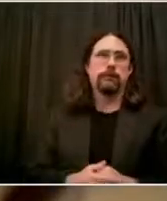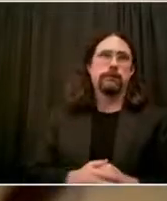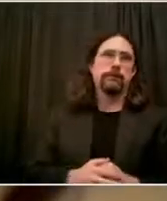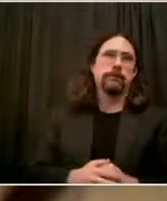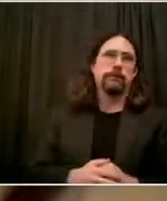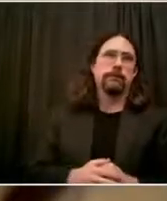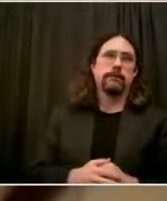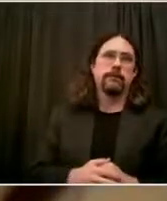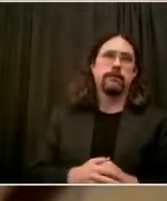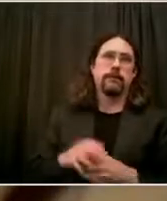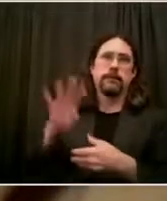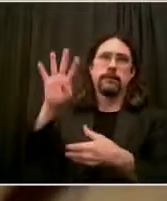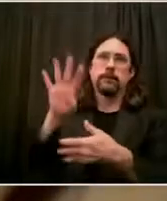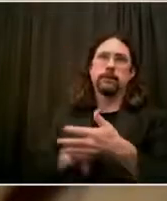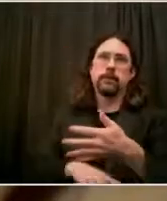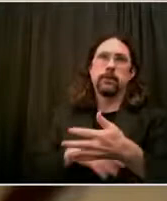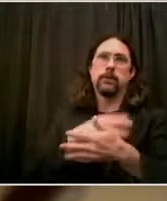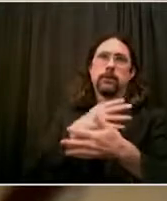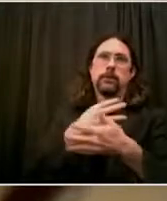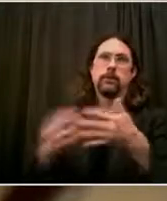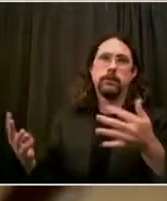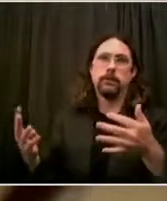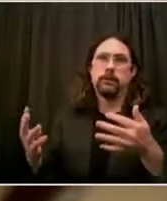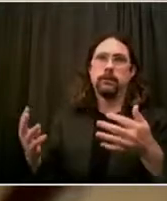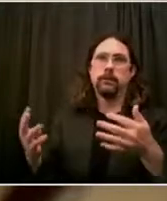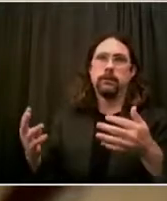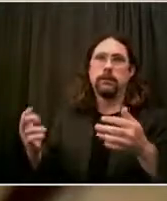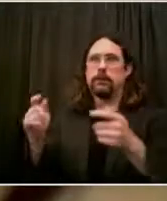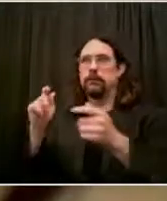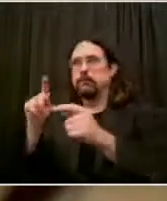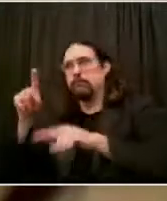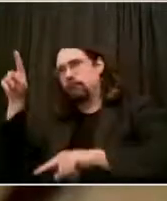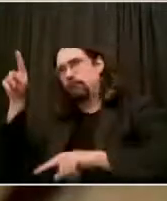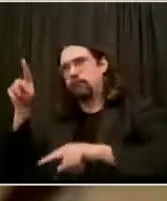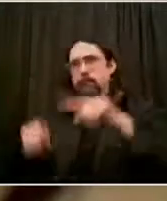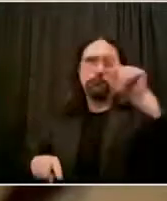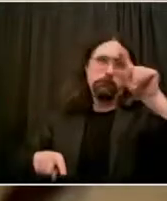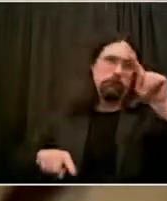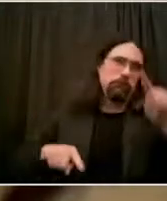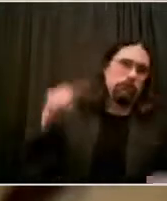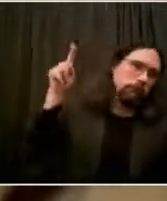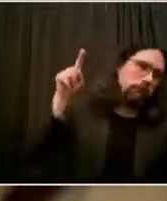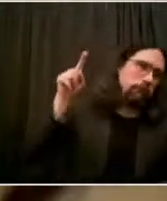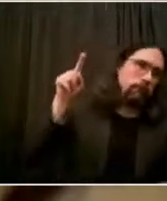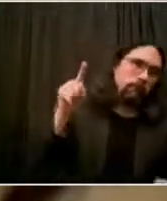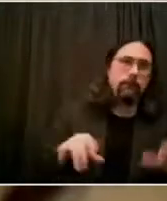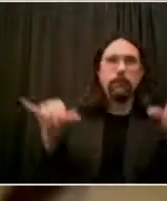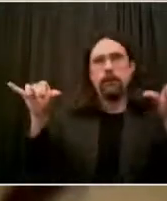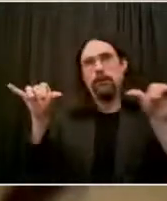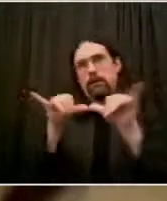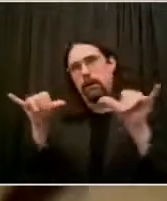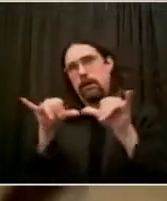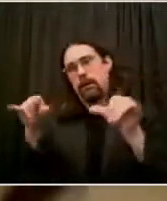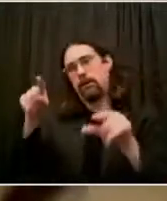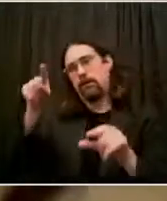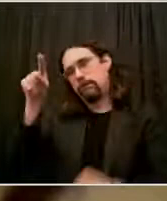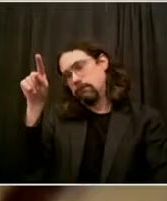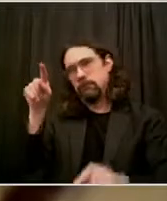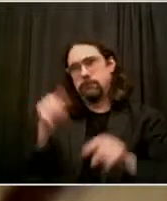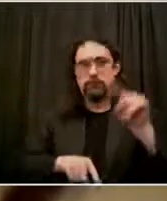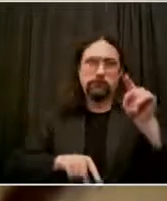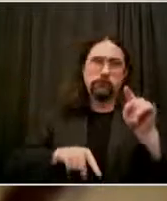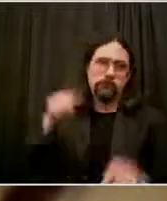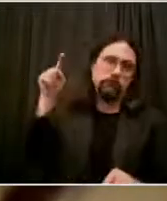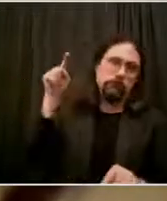following up on how to make that happen. A second thing, many of the churches and